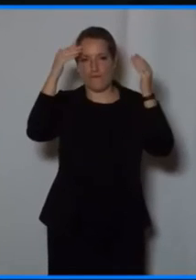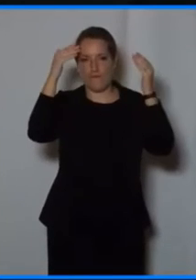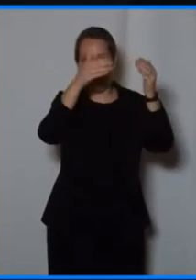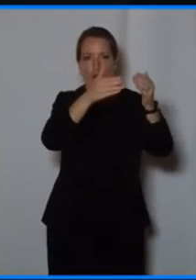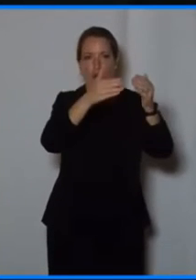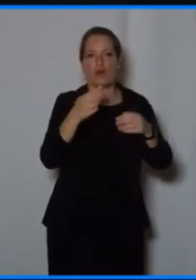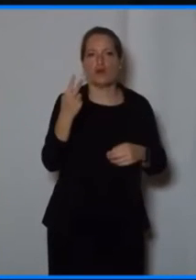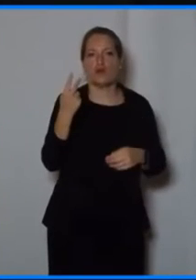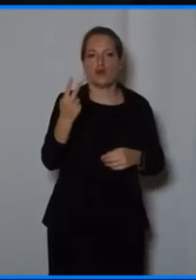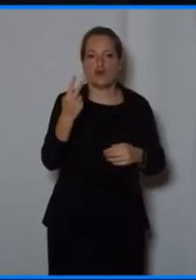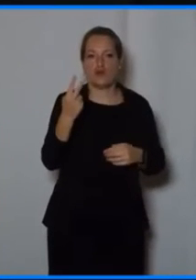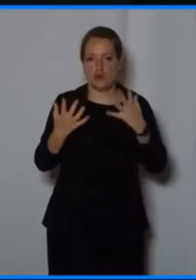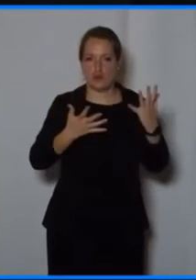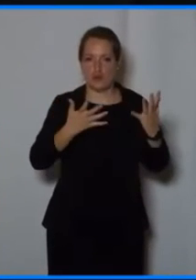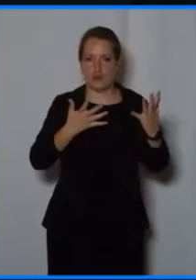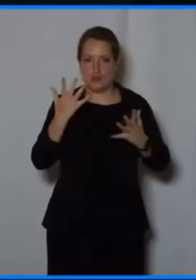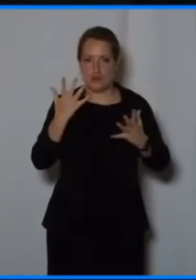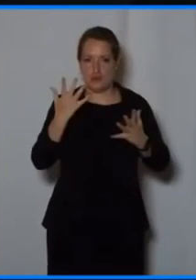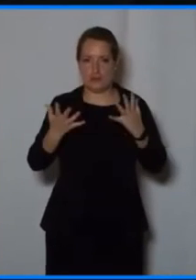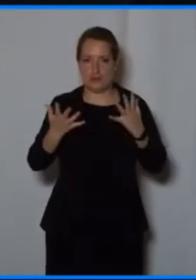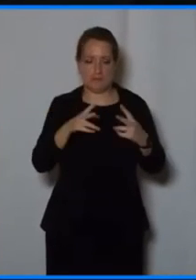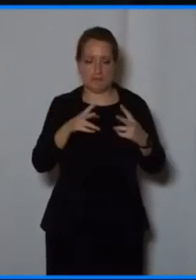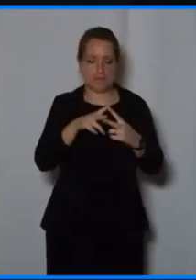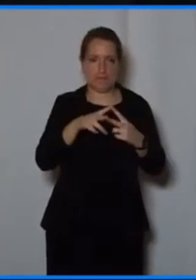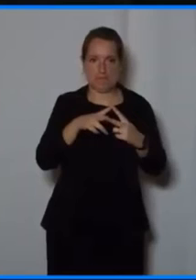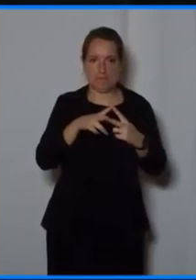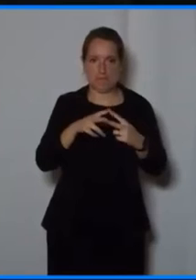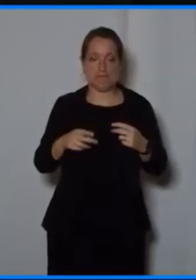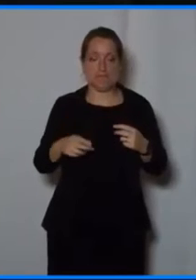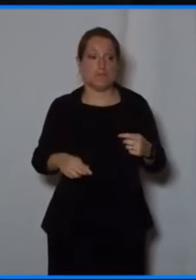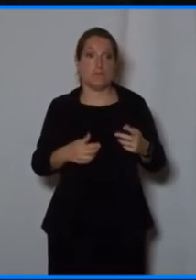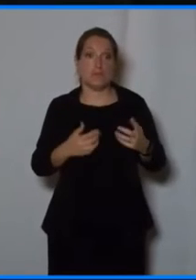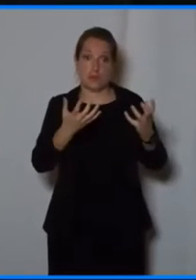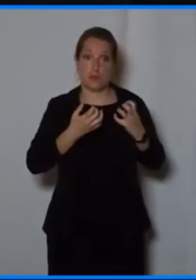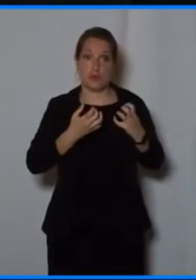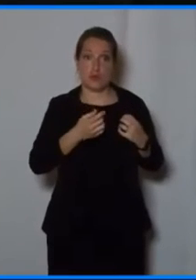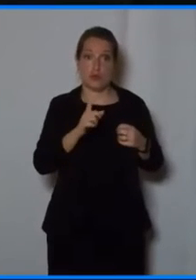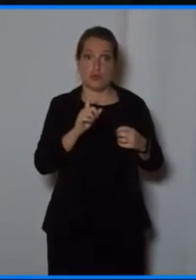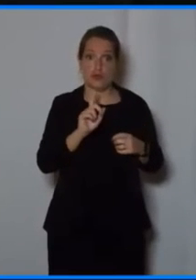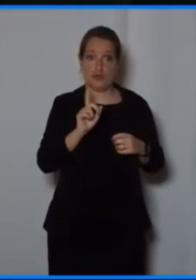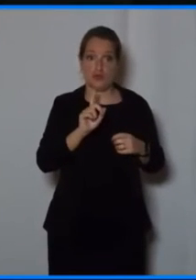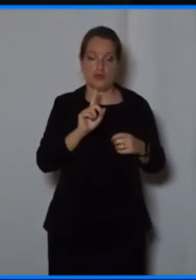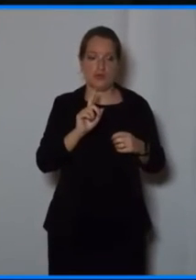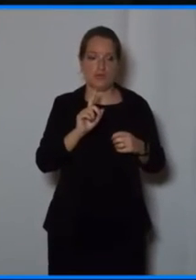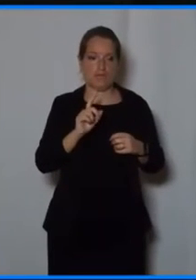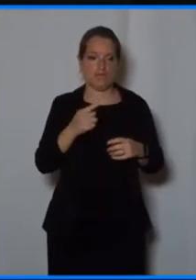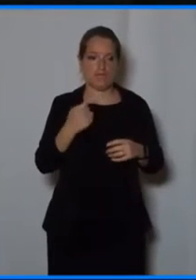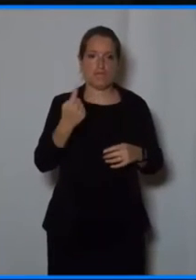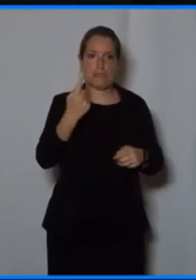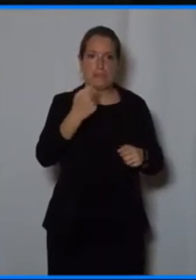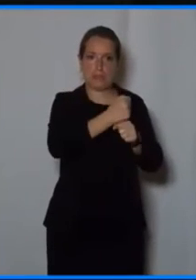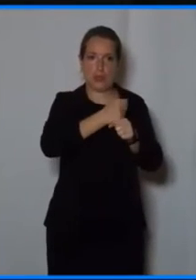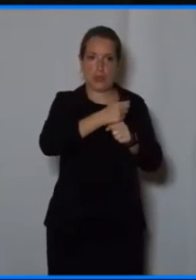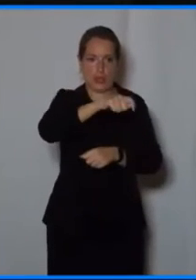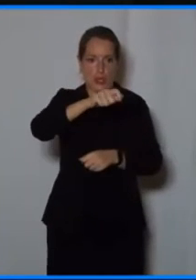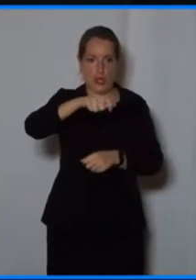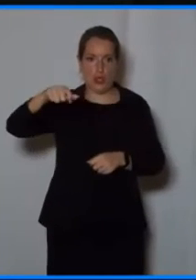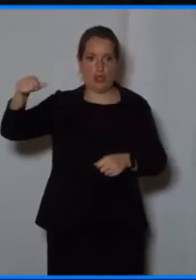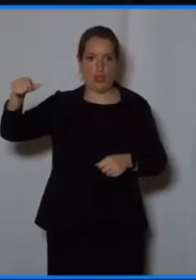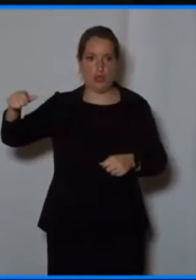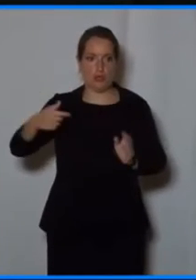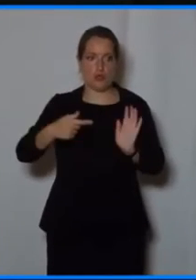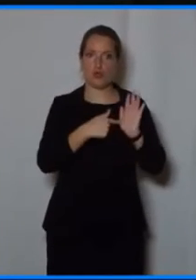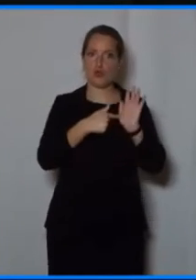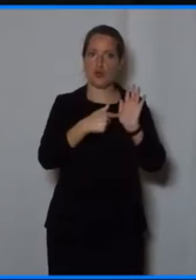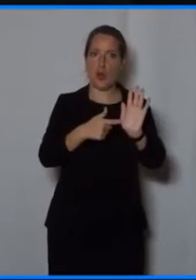is show to our workers, our students, our citizens, what, what's in it for them. Why would they